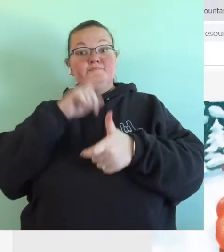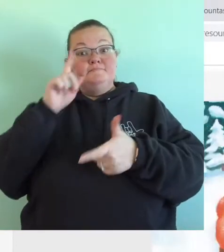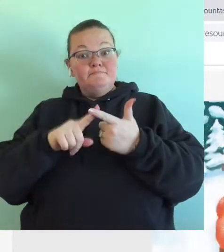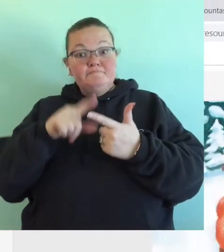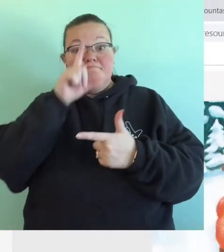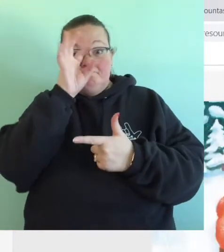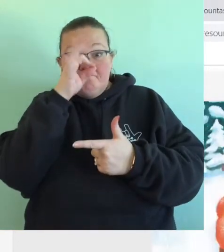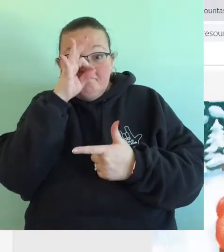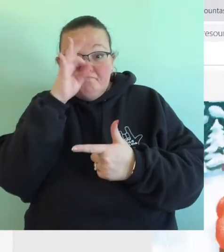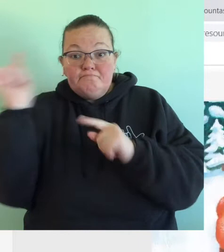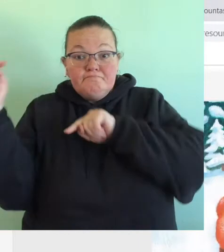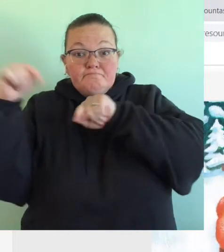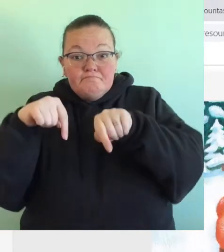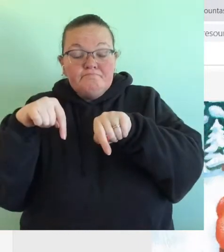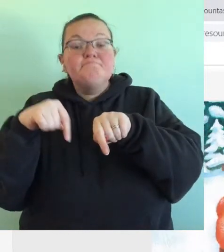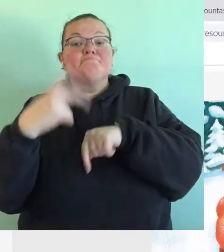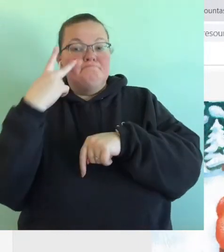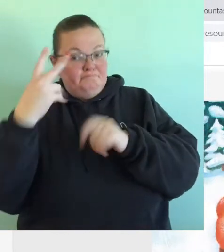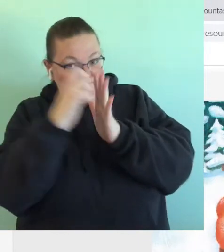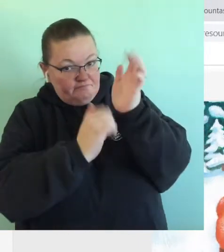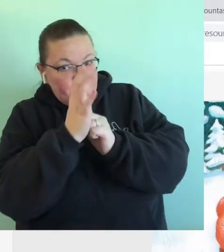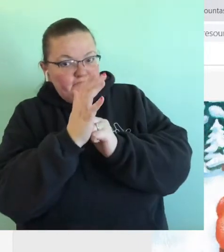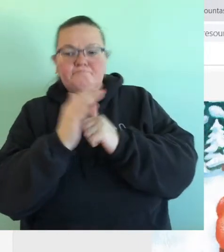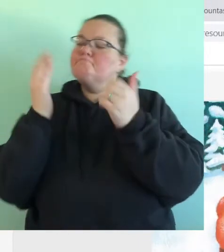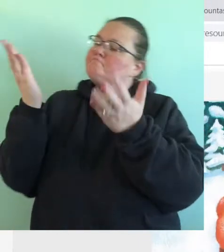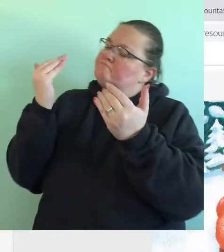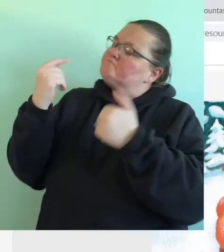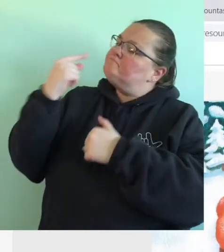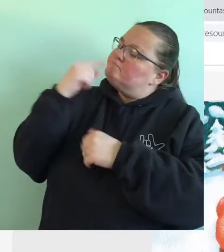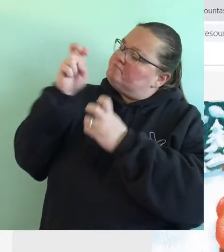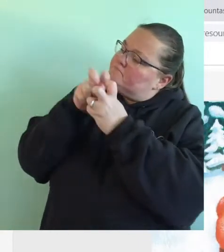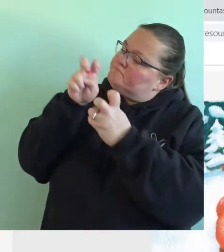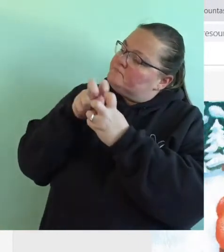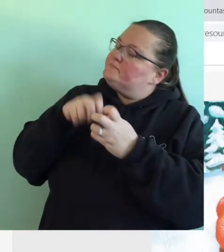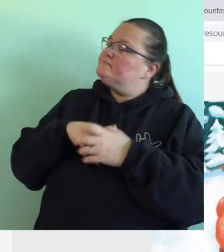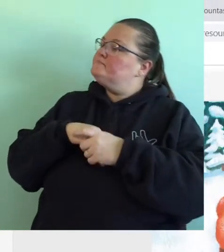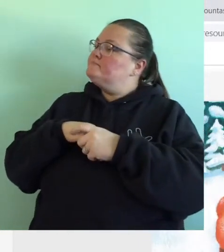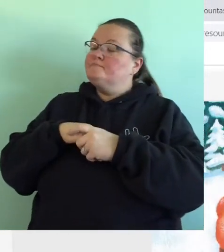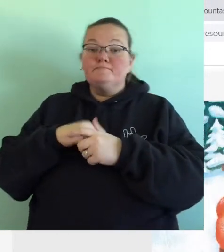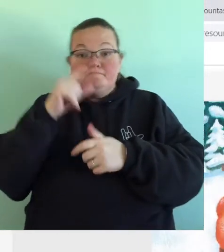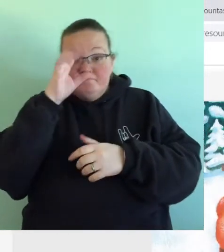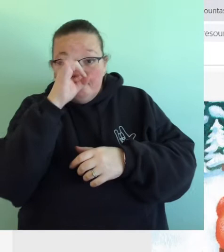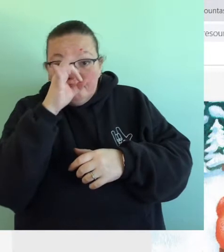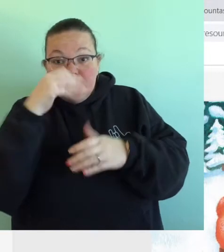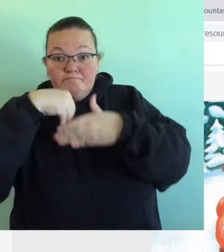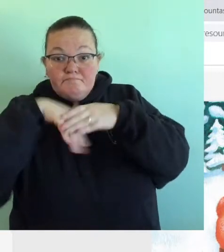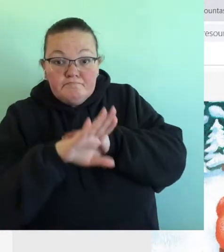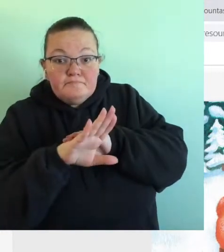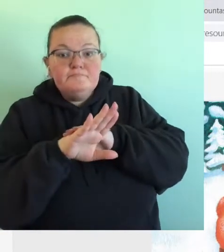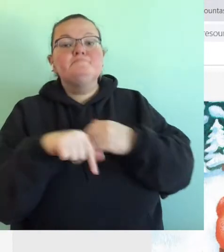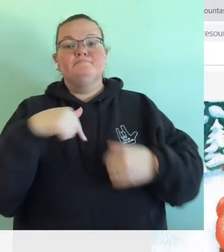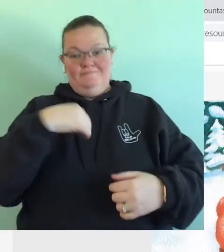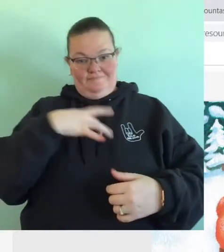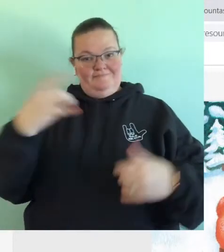Then a fox came by and saw the mitten. Come in, said squirrel. The fox went in.